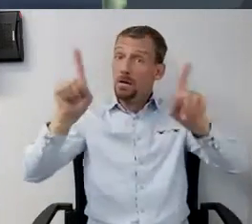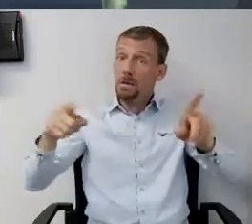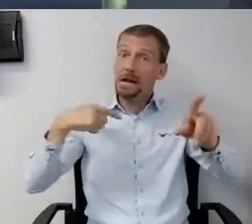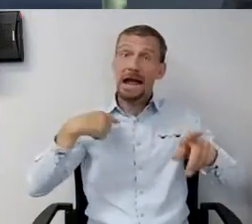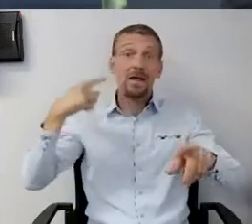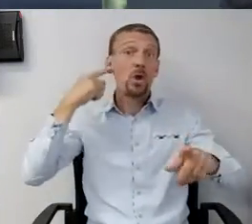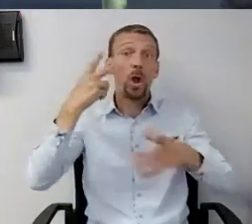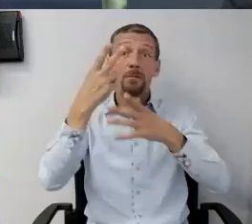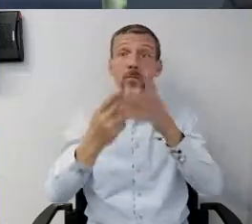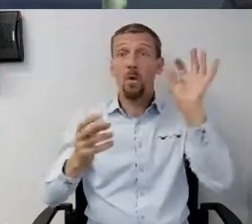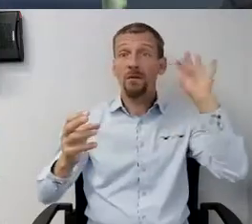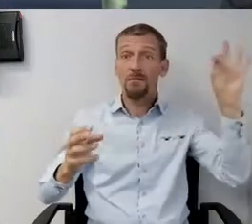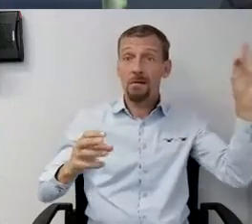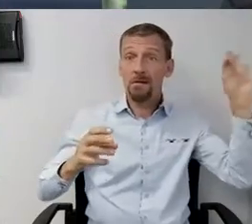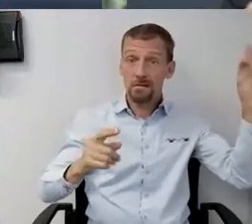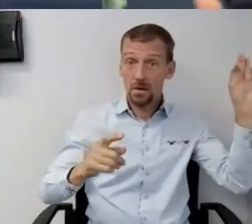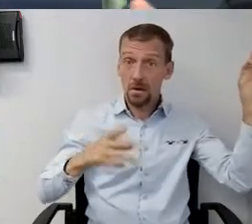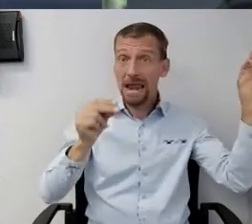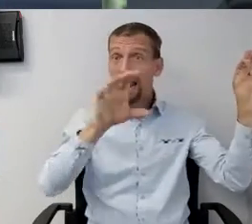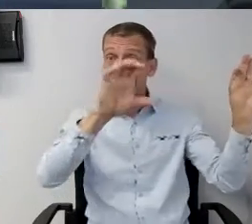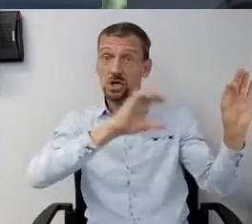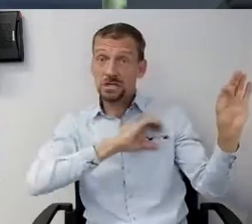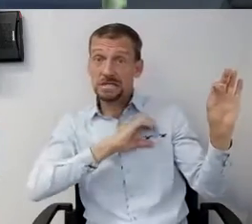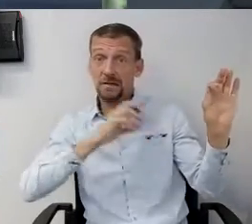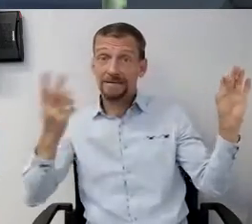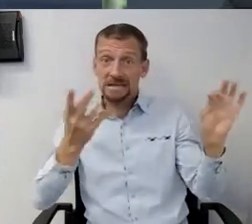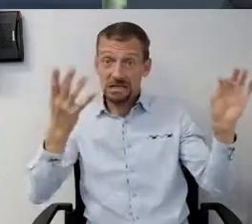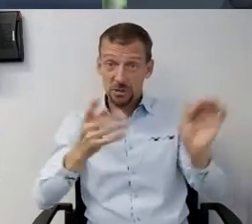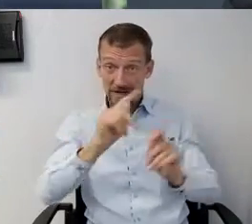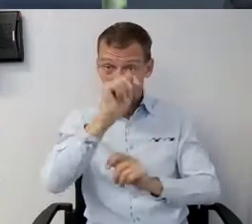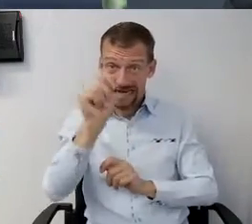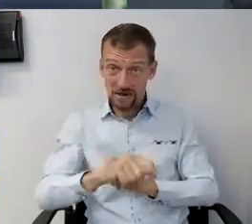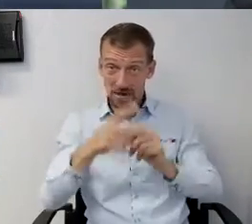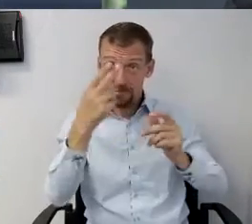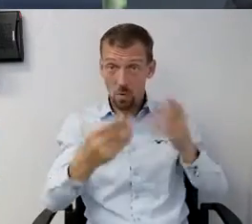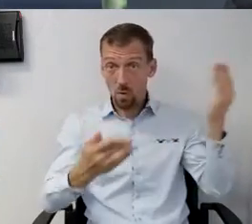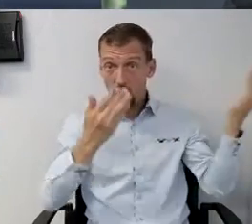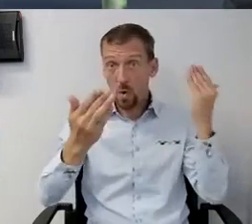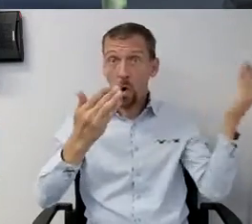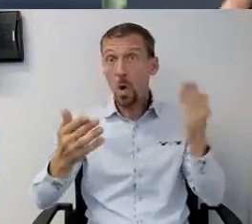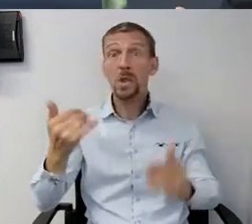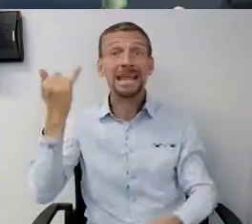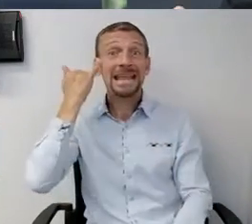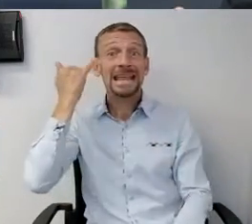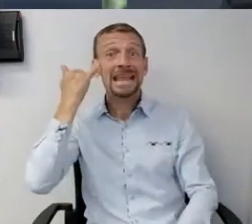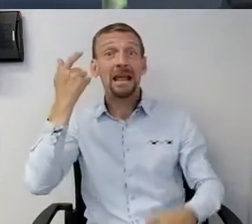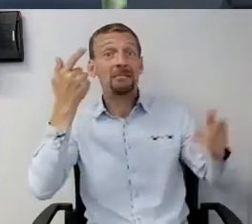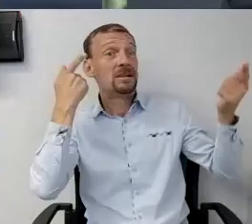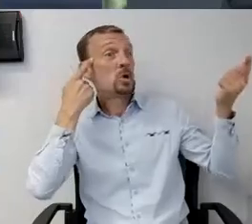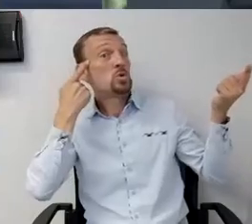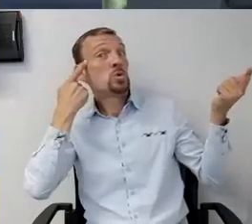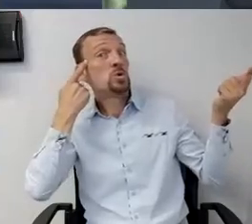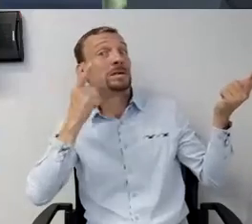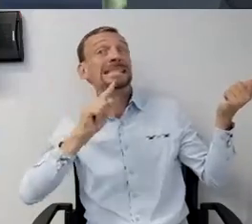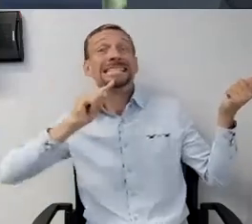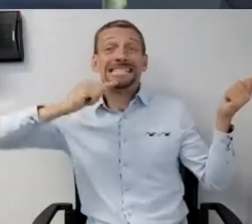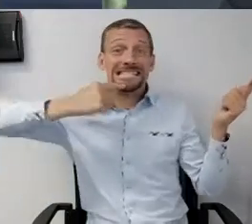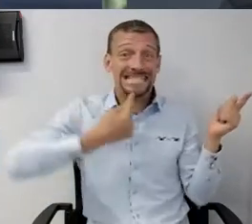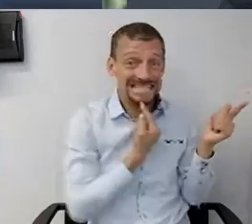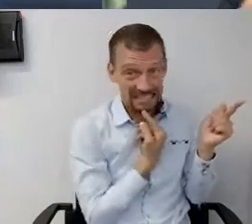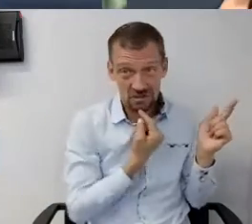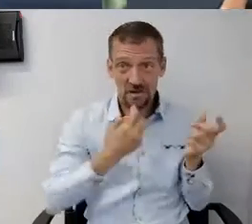heard her and both the sheriff and the police said that if there are egregious violations,